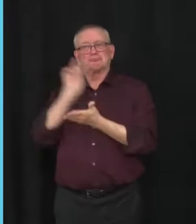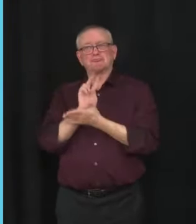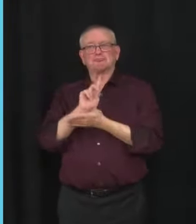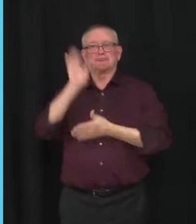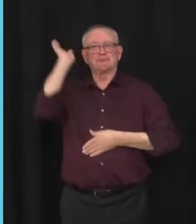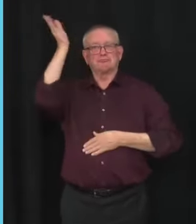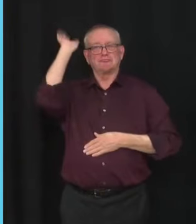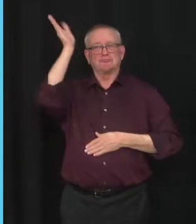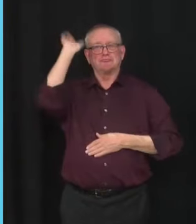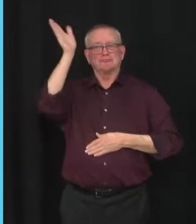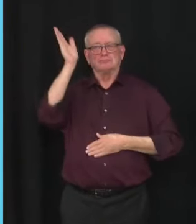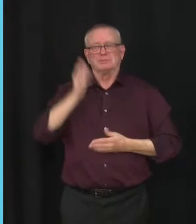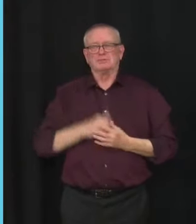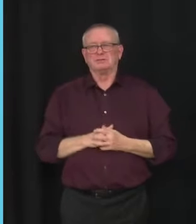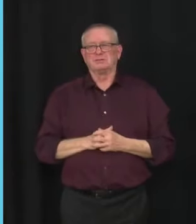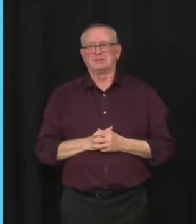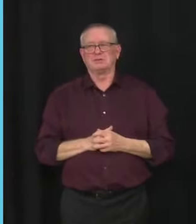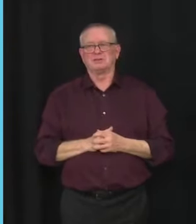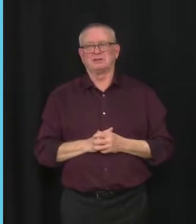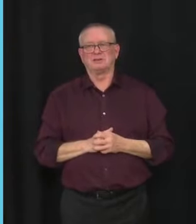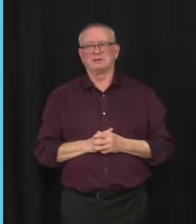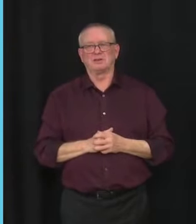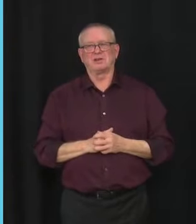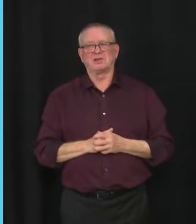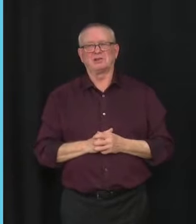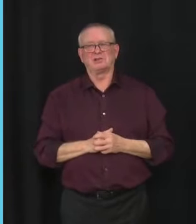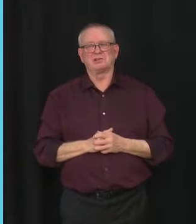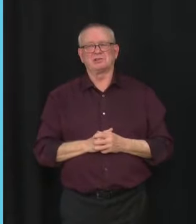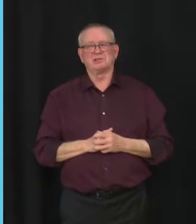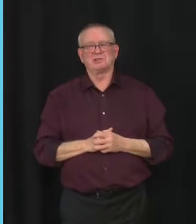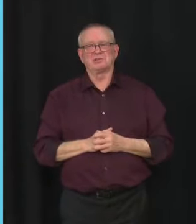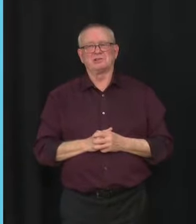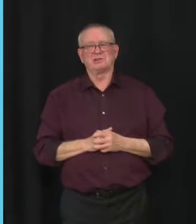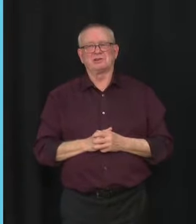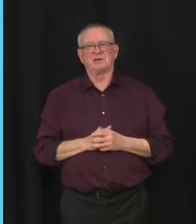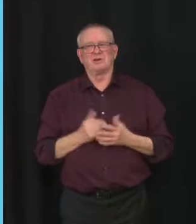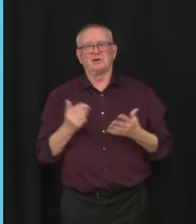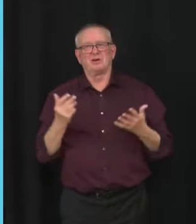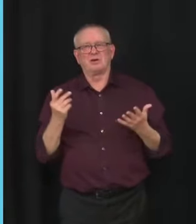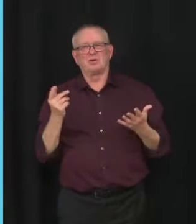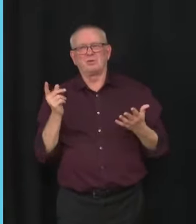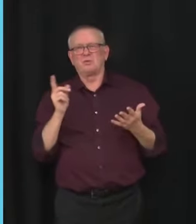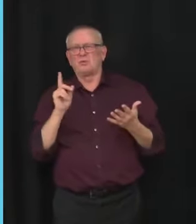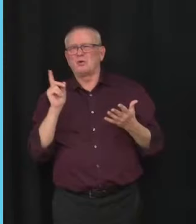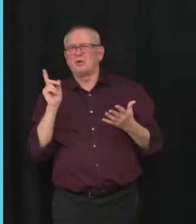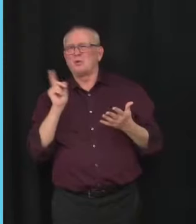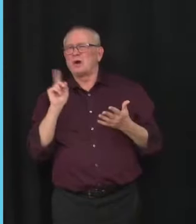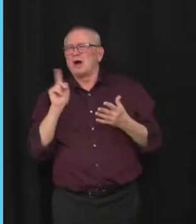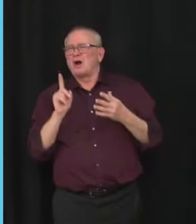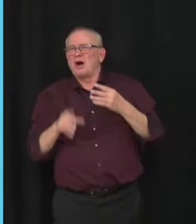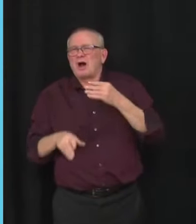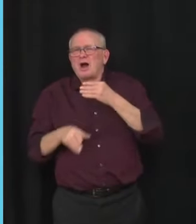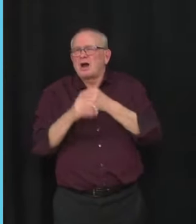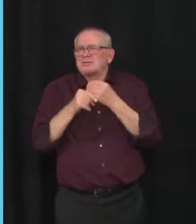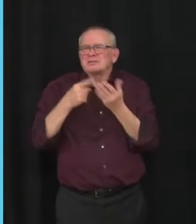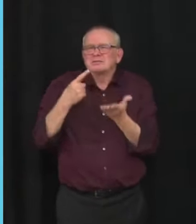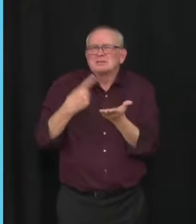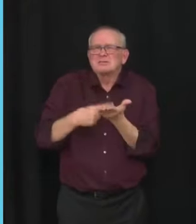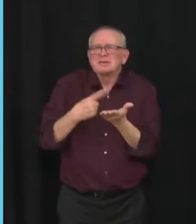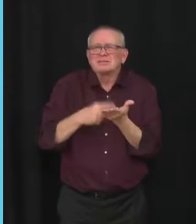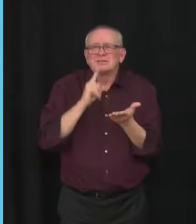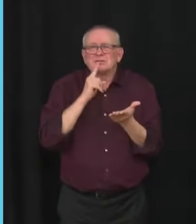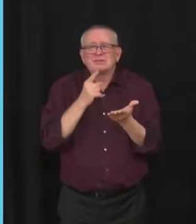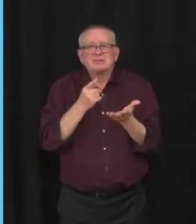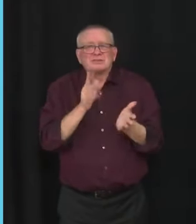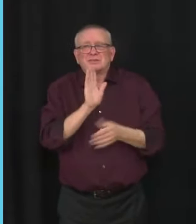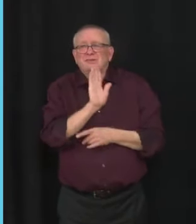Does he, I mean, what can he add usefully to debate about anything when these are the kinds